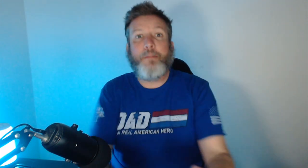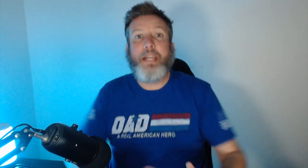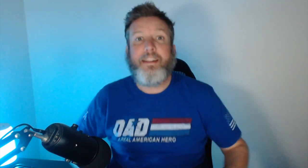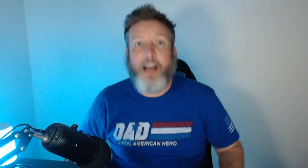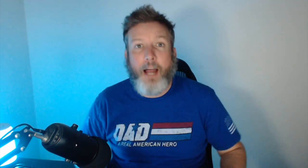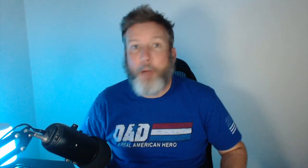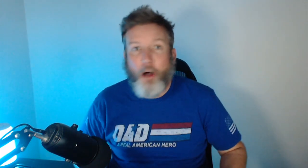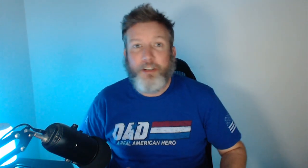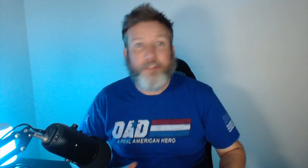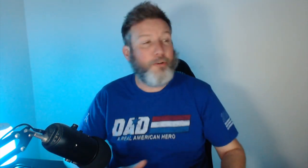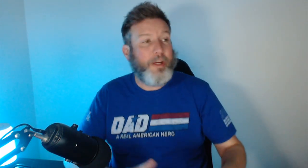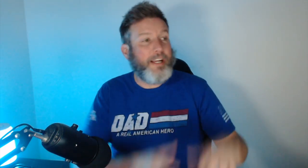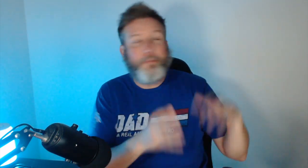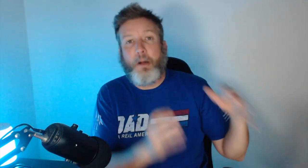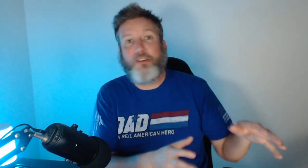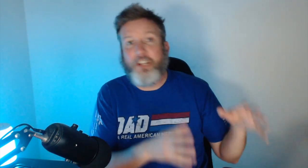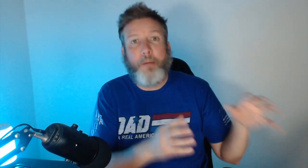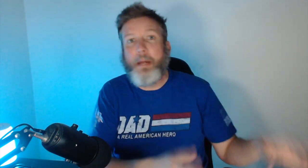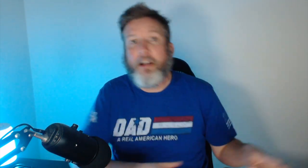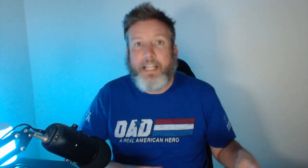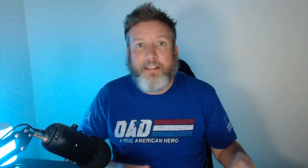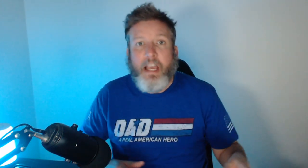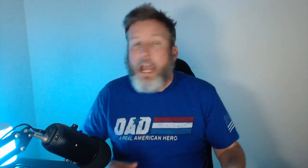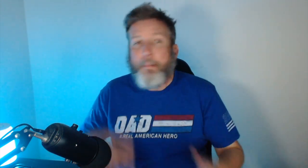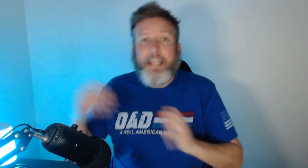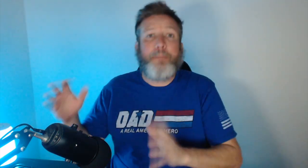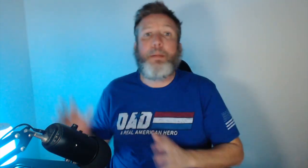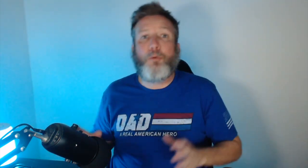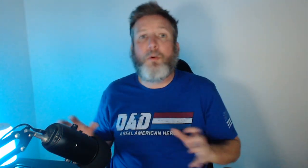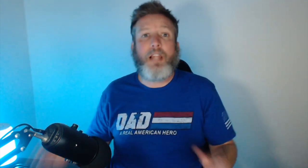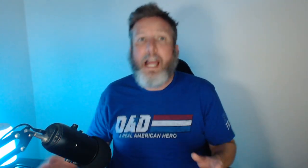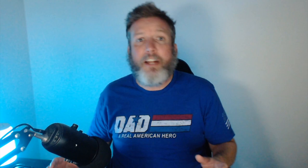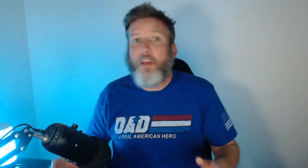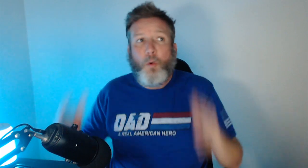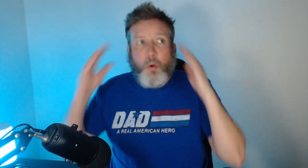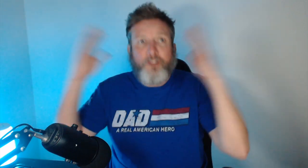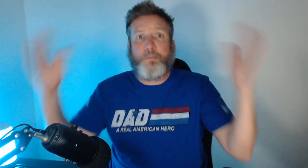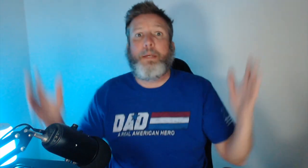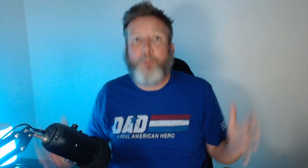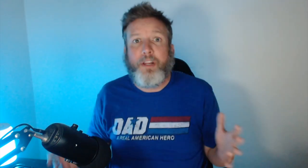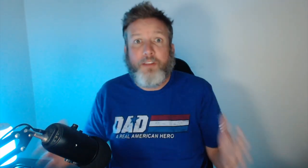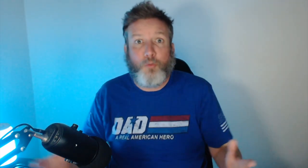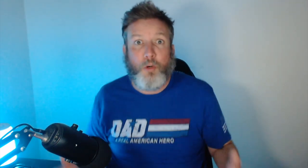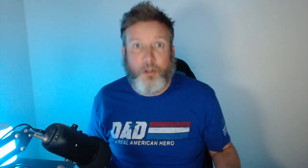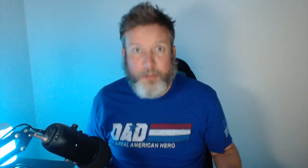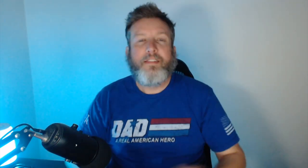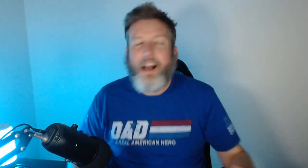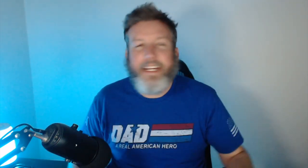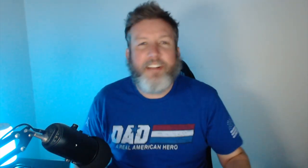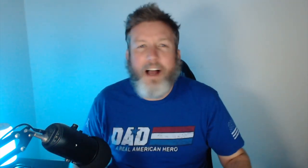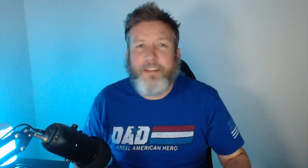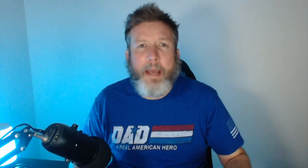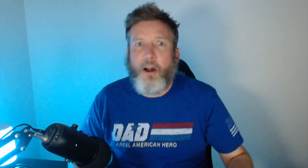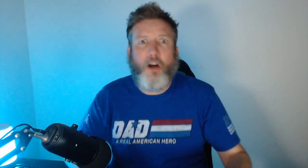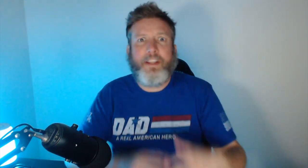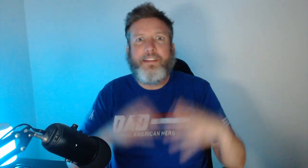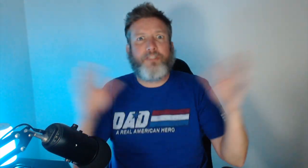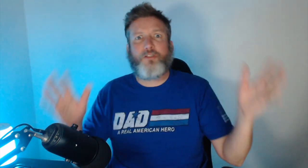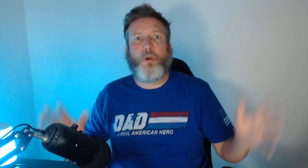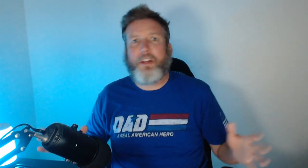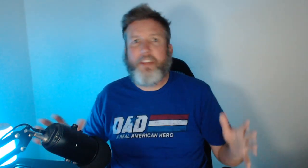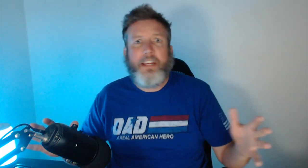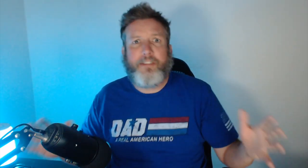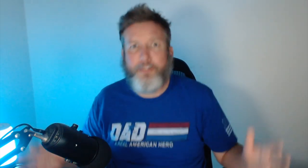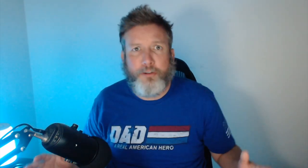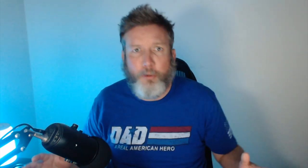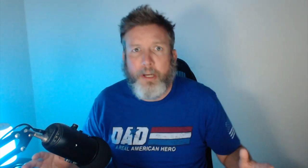now. And in the meantime, all you're doing is punishing Americans and making people reliant on the worst people in this world. Psaki talks about all these